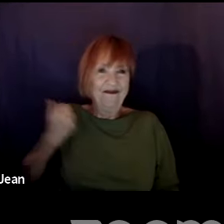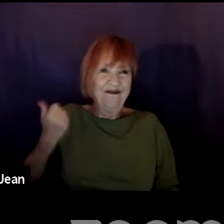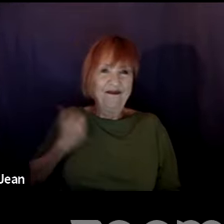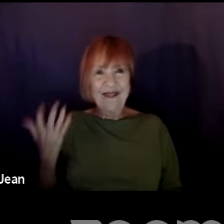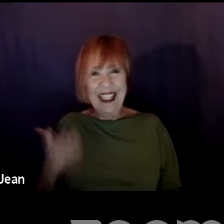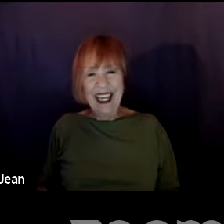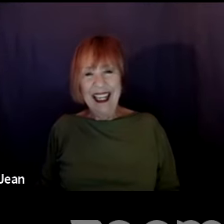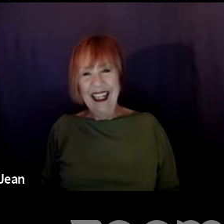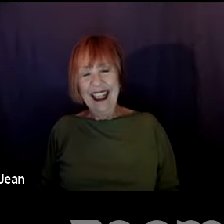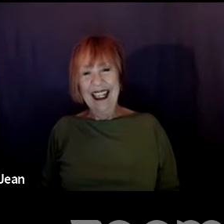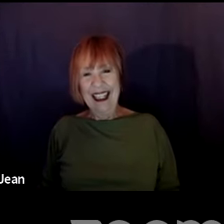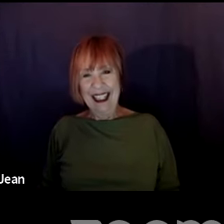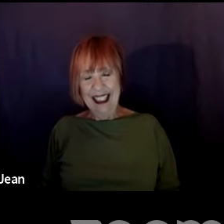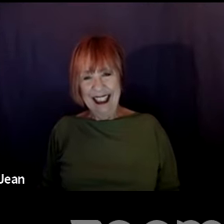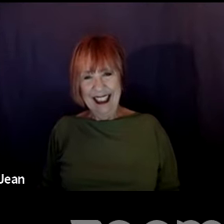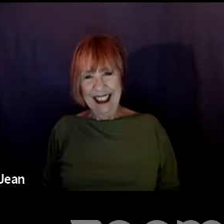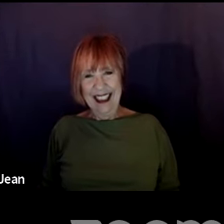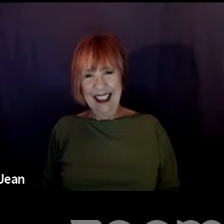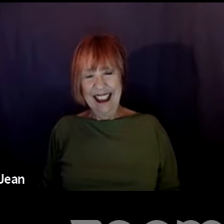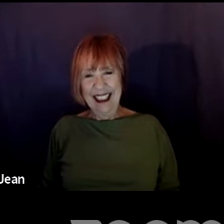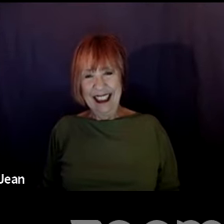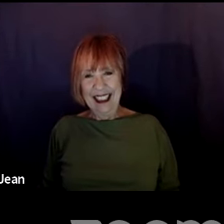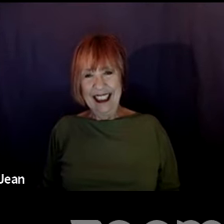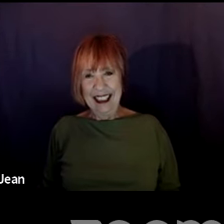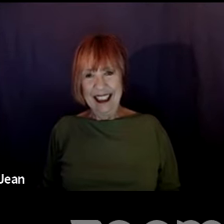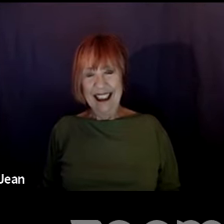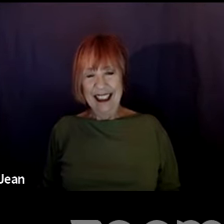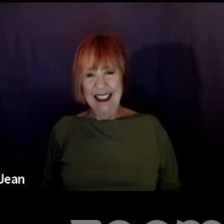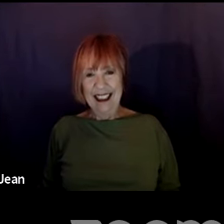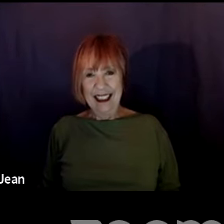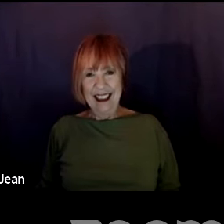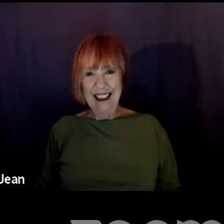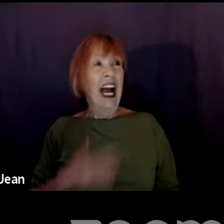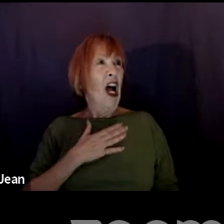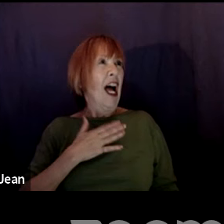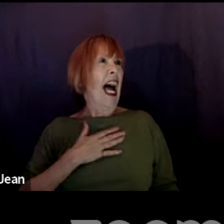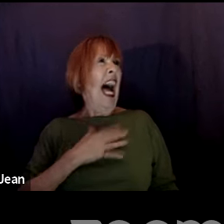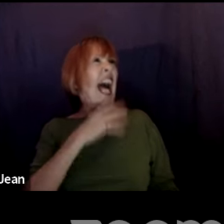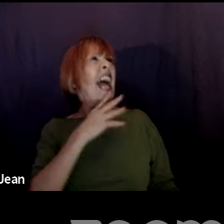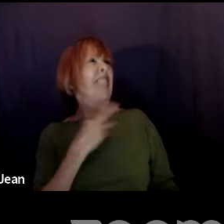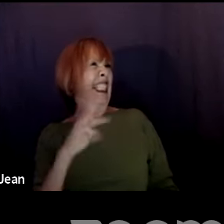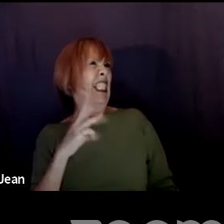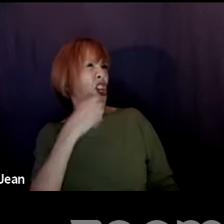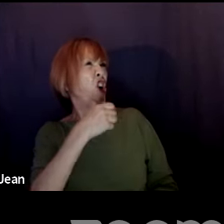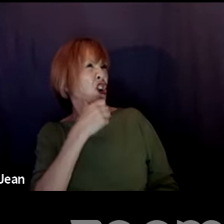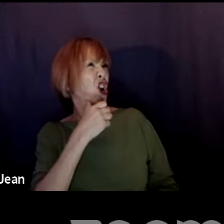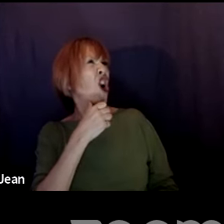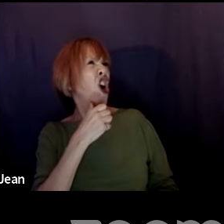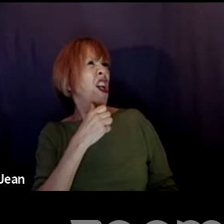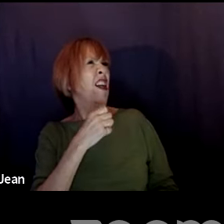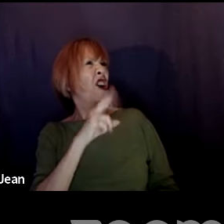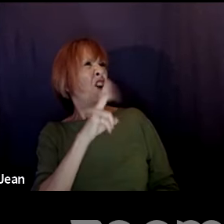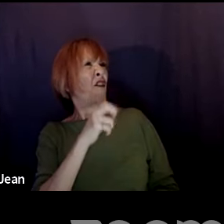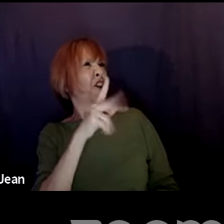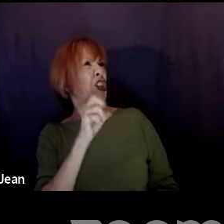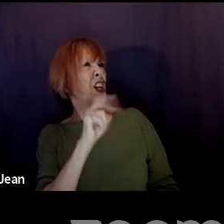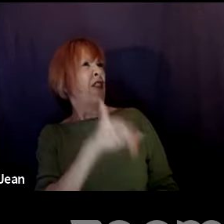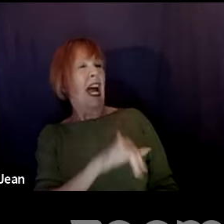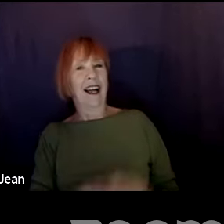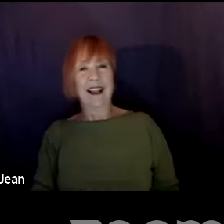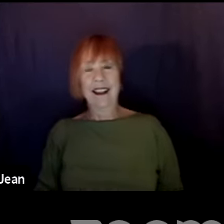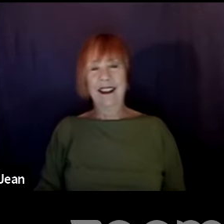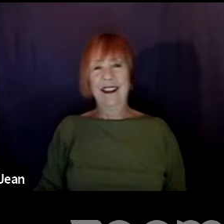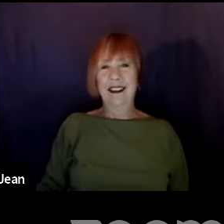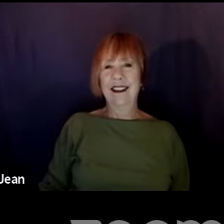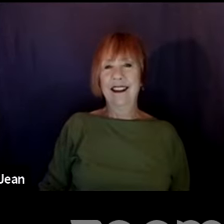Oh, man. I have a 16 year old girl version. Yeah. And he went to Budapest with me for four months. So